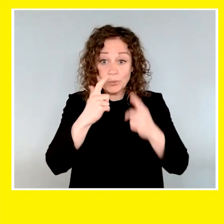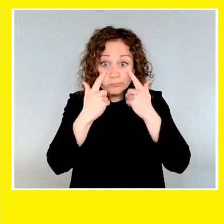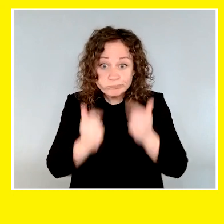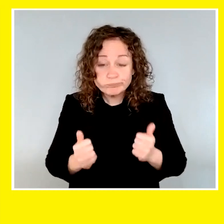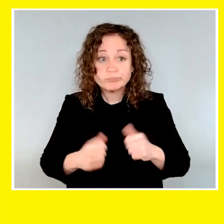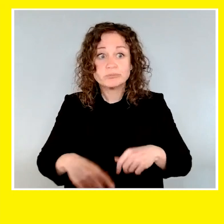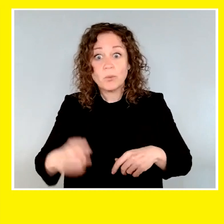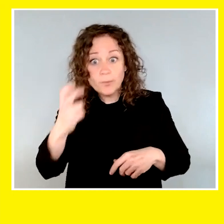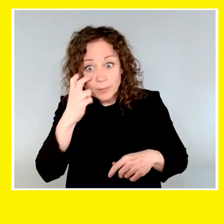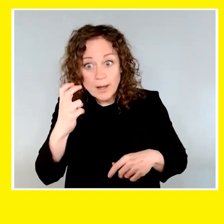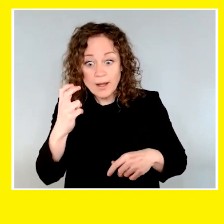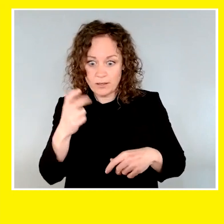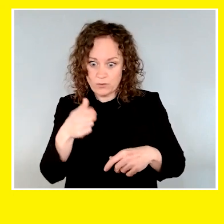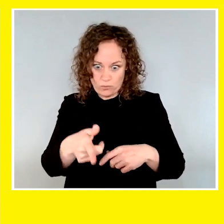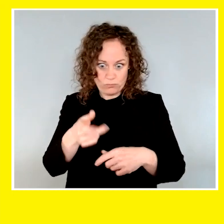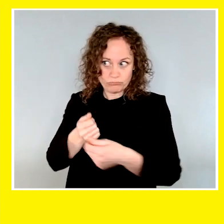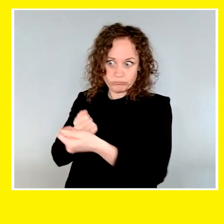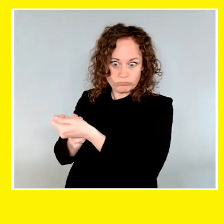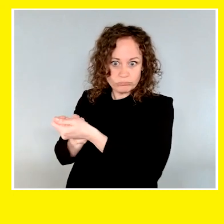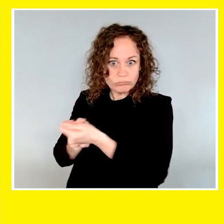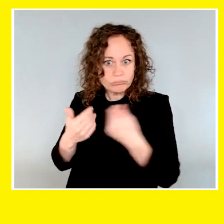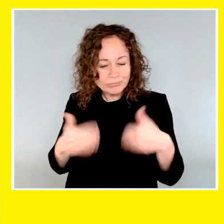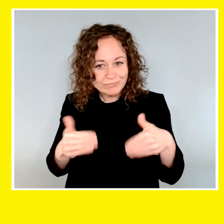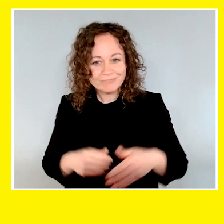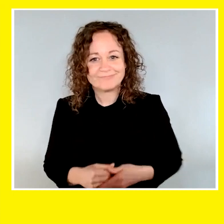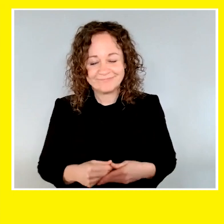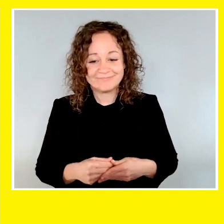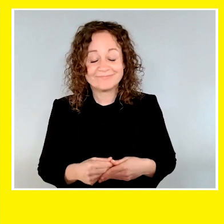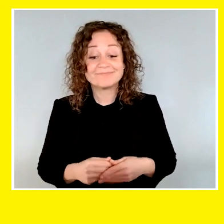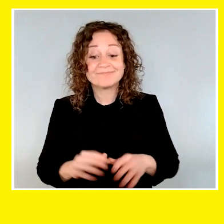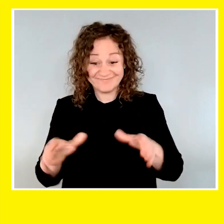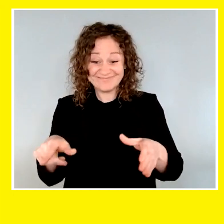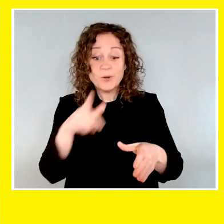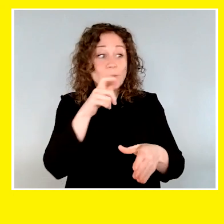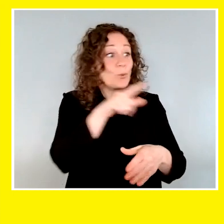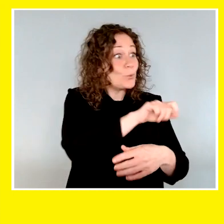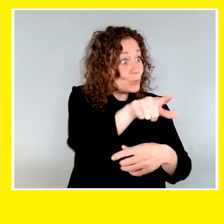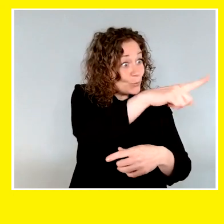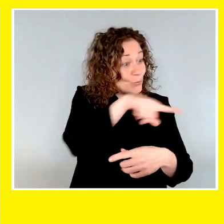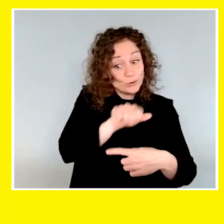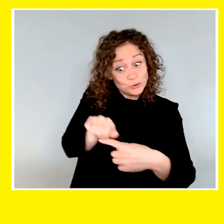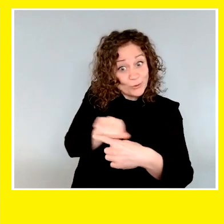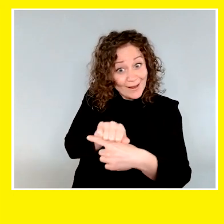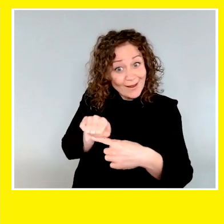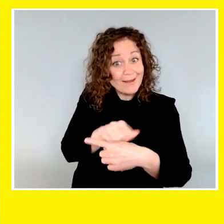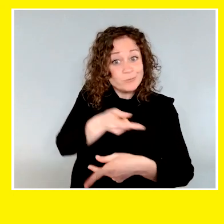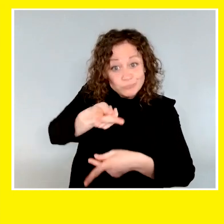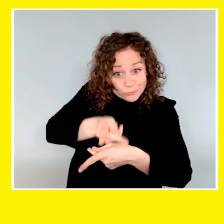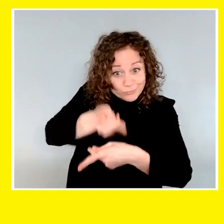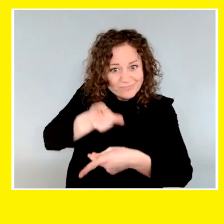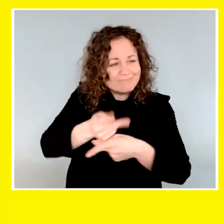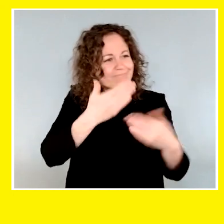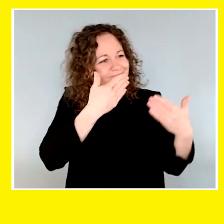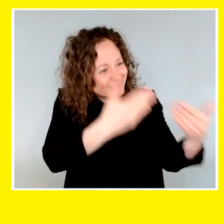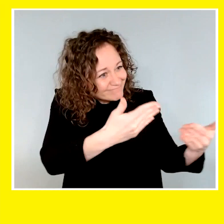impairments or blindness, you may be their lifeline. I also want to say thank you to the kind and talented individuals who have trained you and